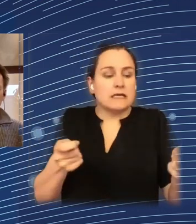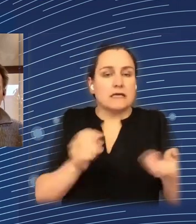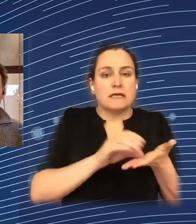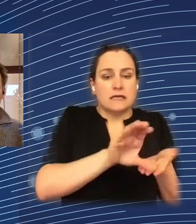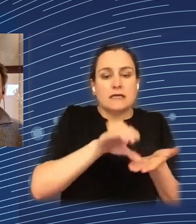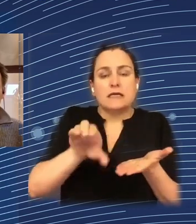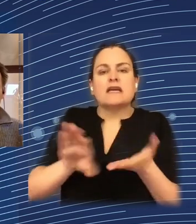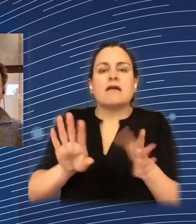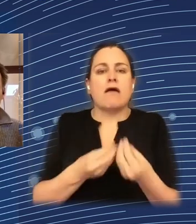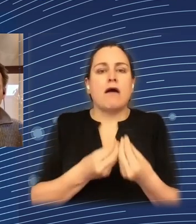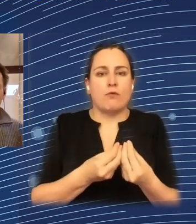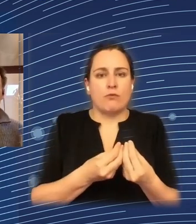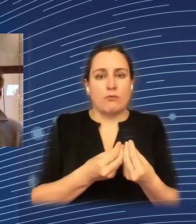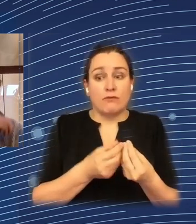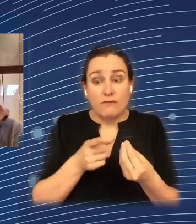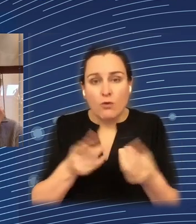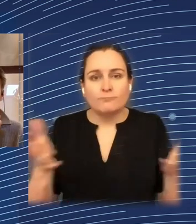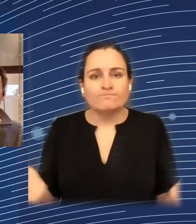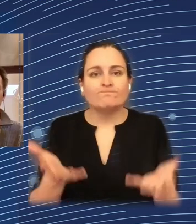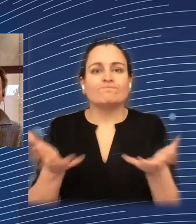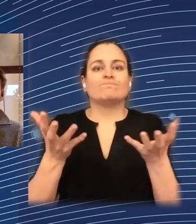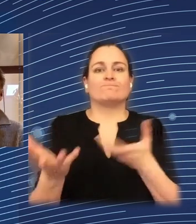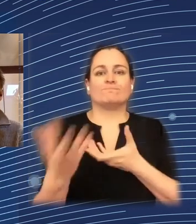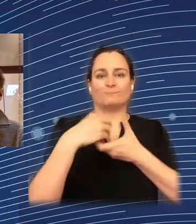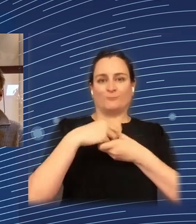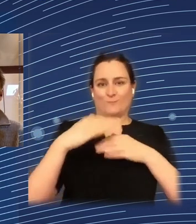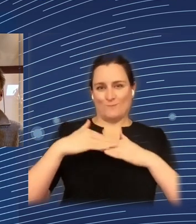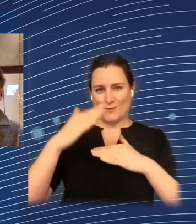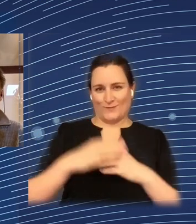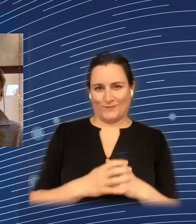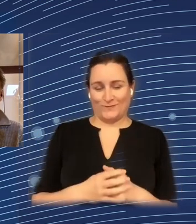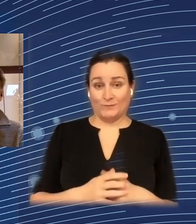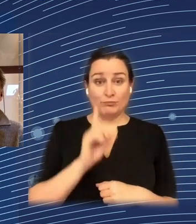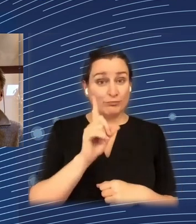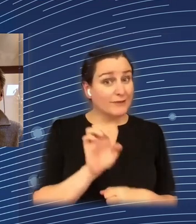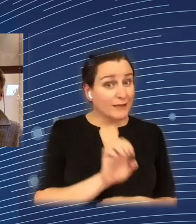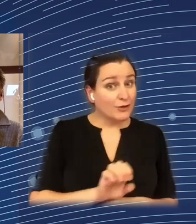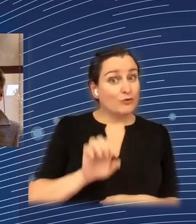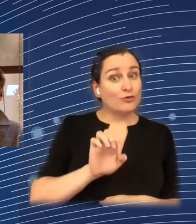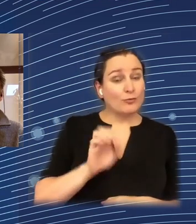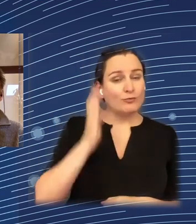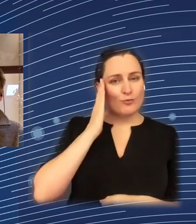keep in mind Europe's position in terms of competing with other economic blocs.